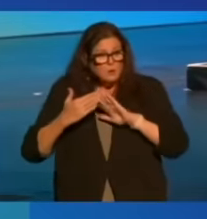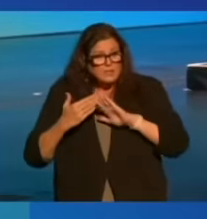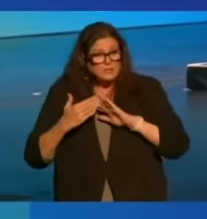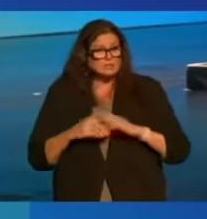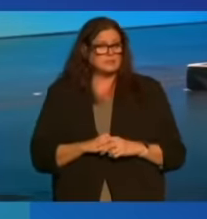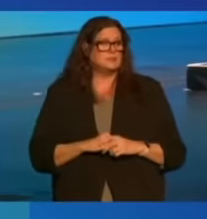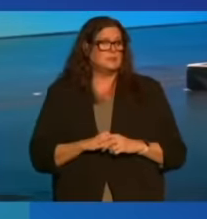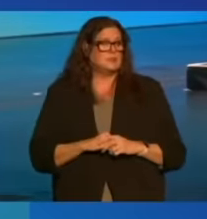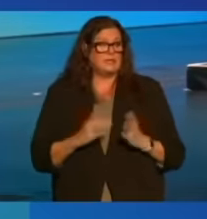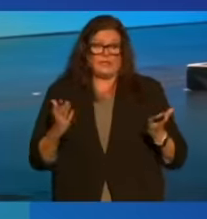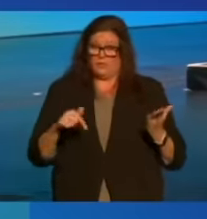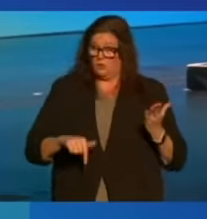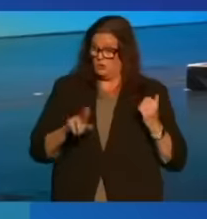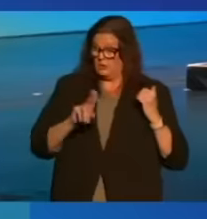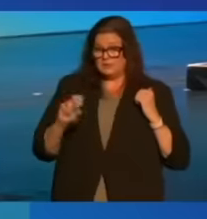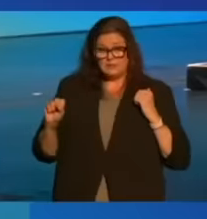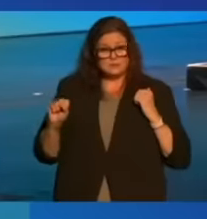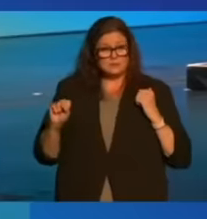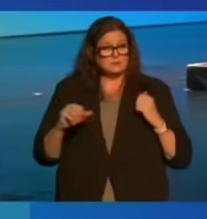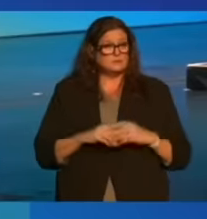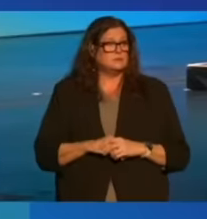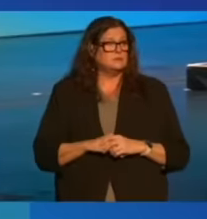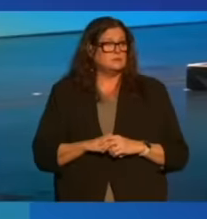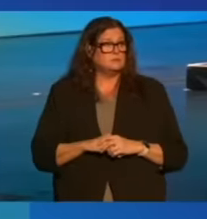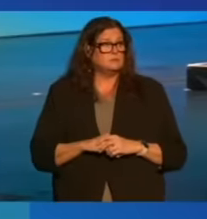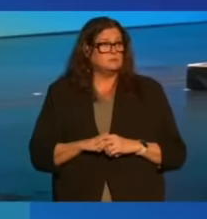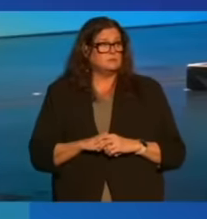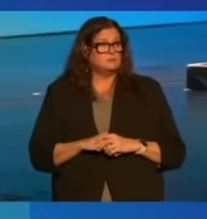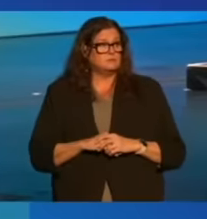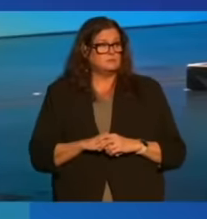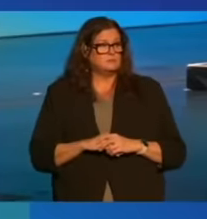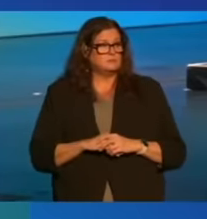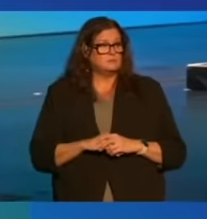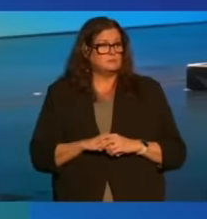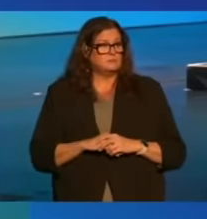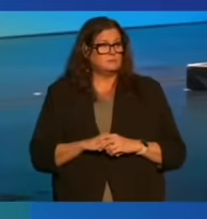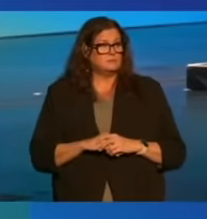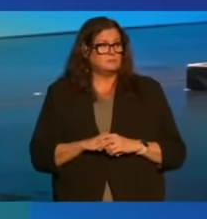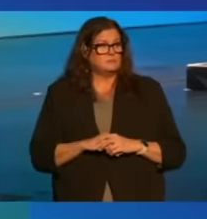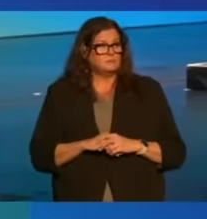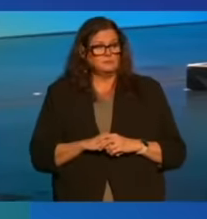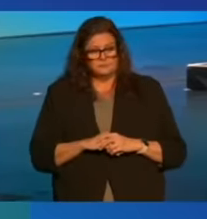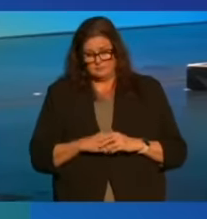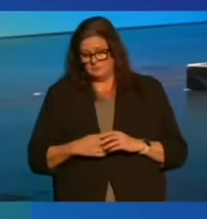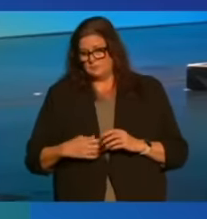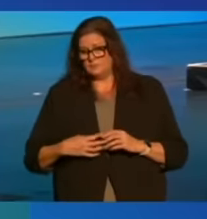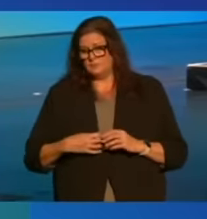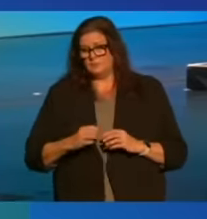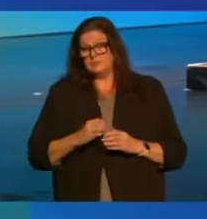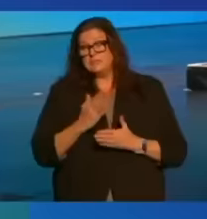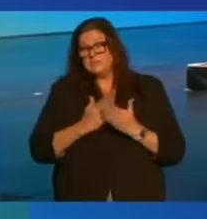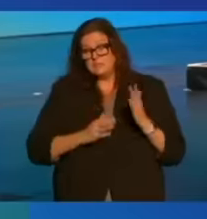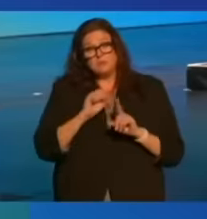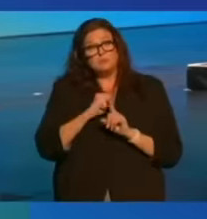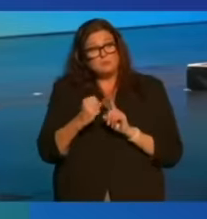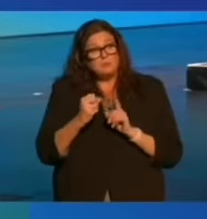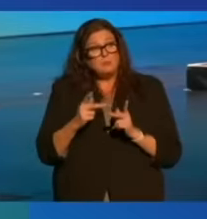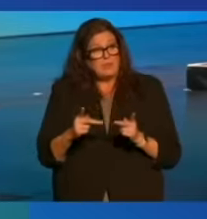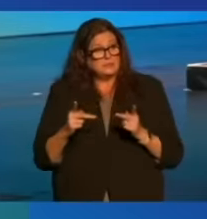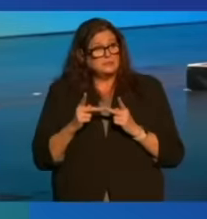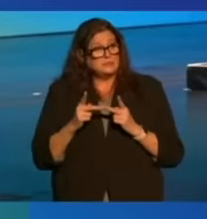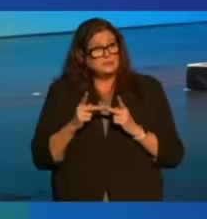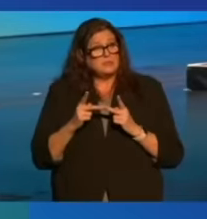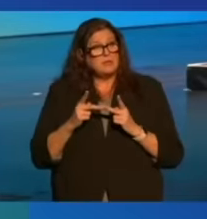here in the United States, in some cases in places where